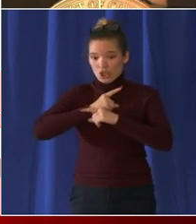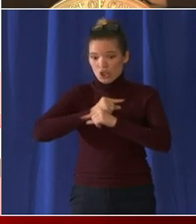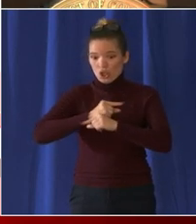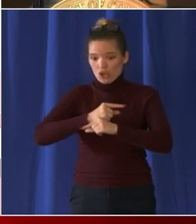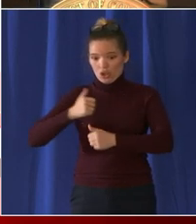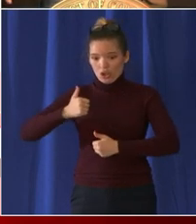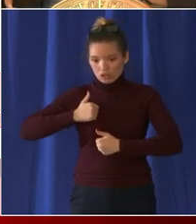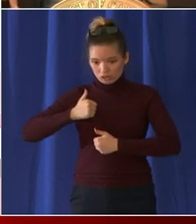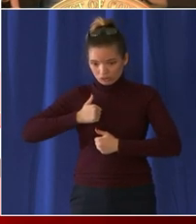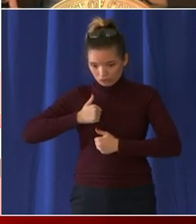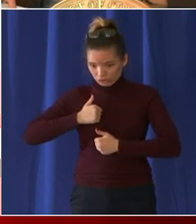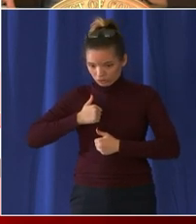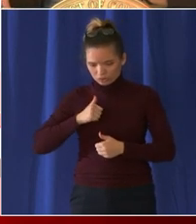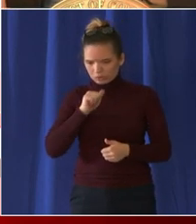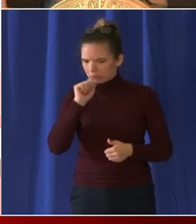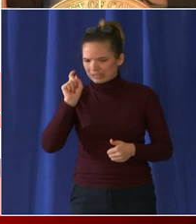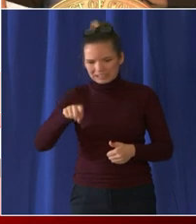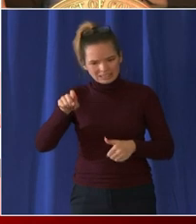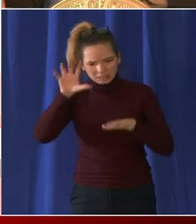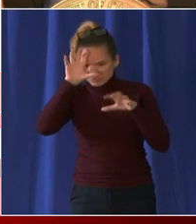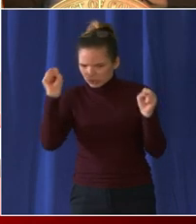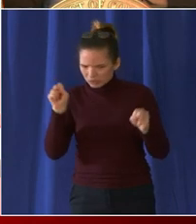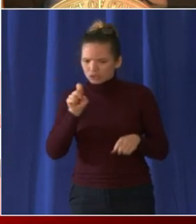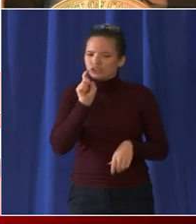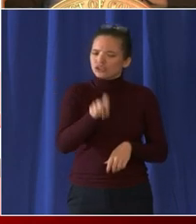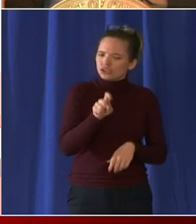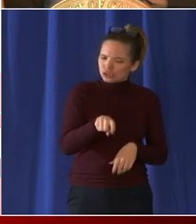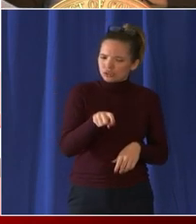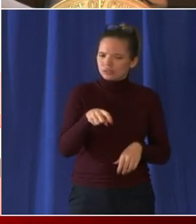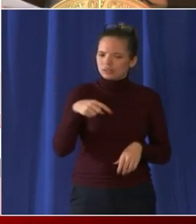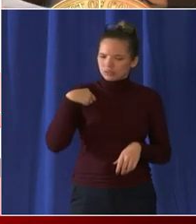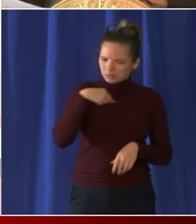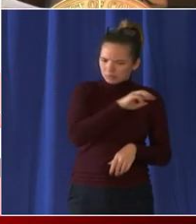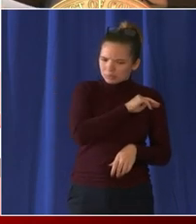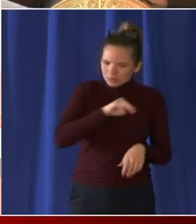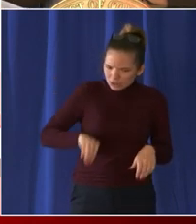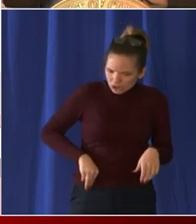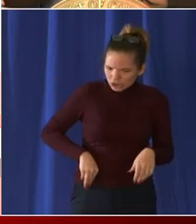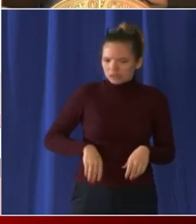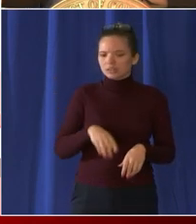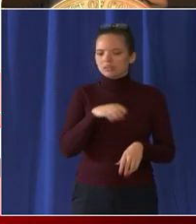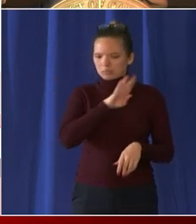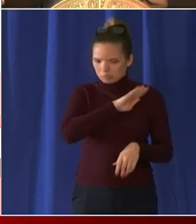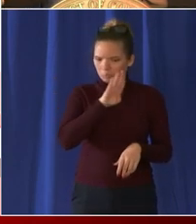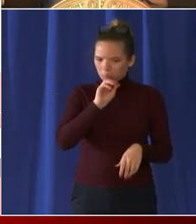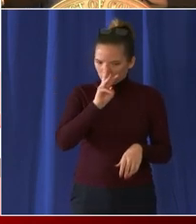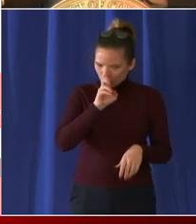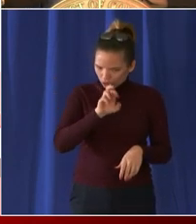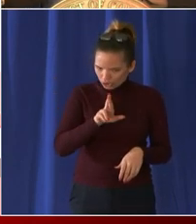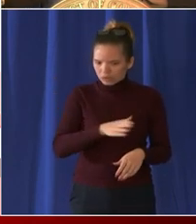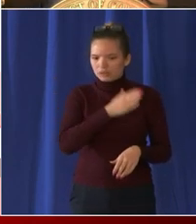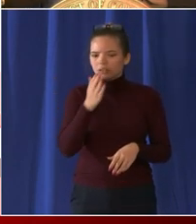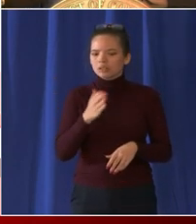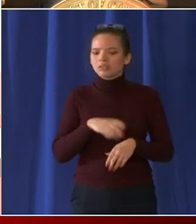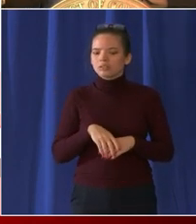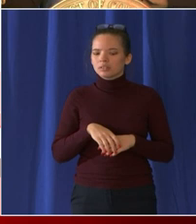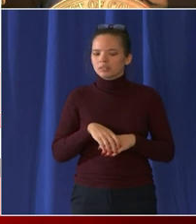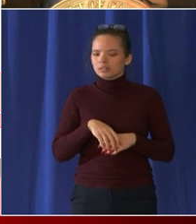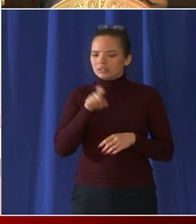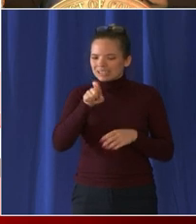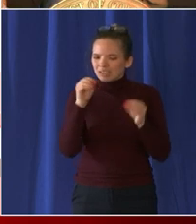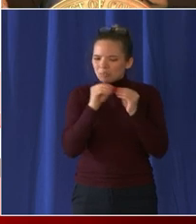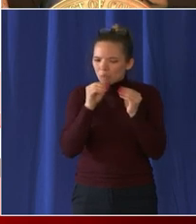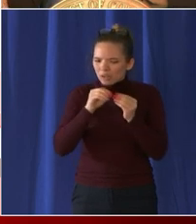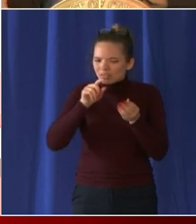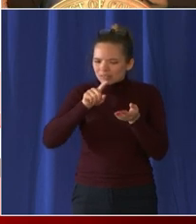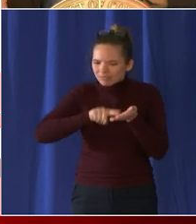district of Columbia we called for the creation of a non-partisan commission to understand the security failures that happened at